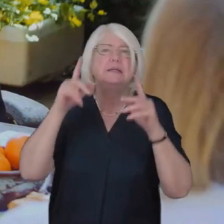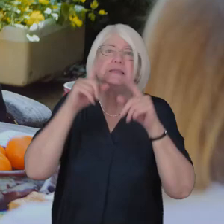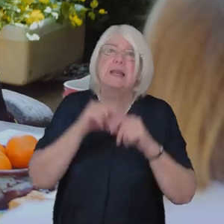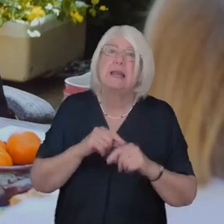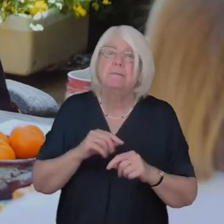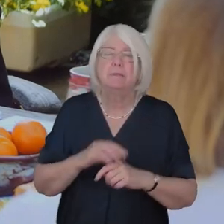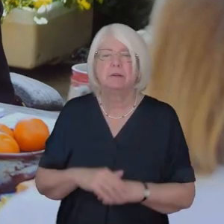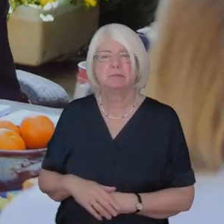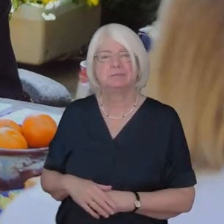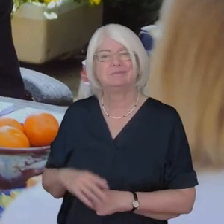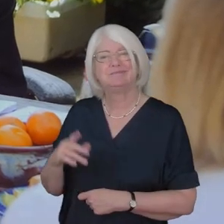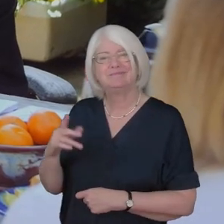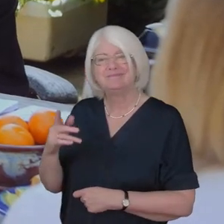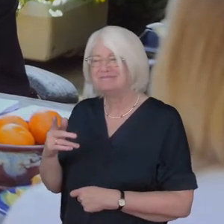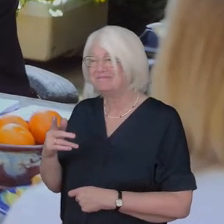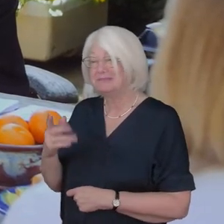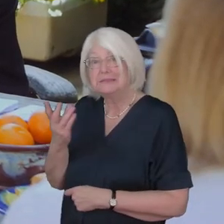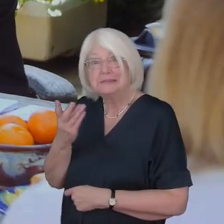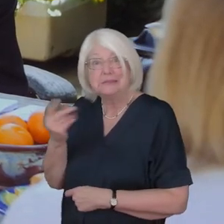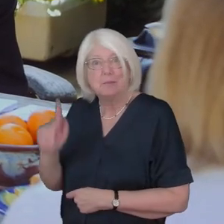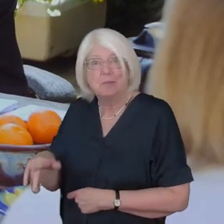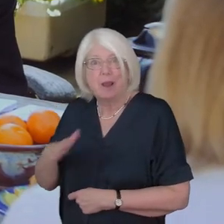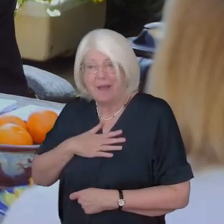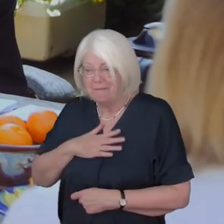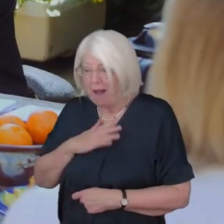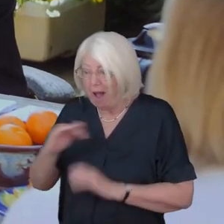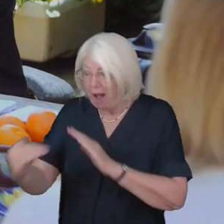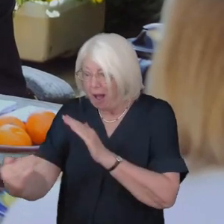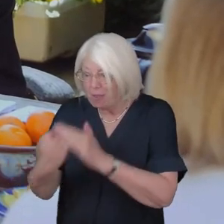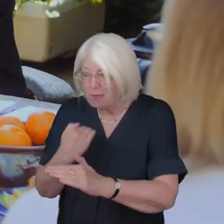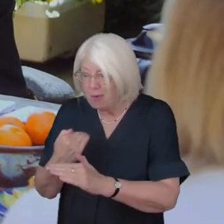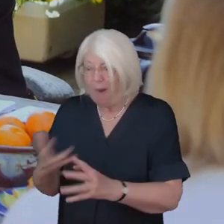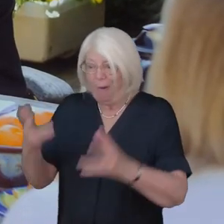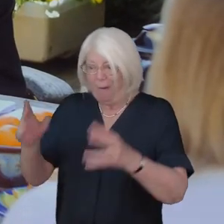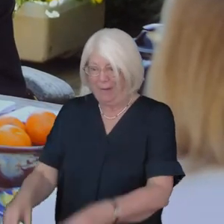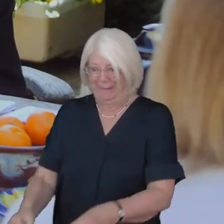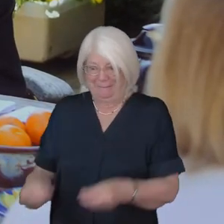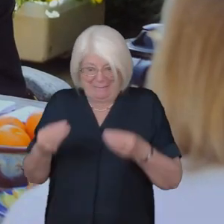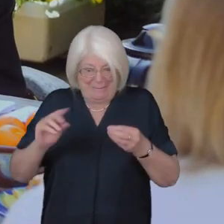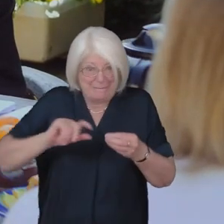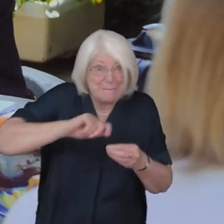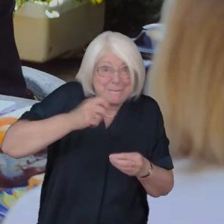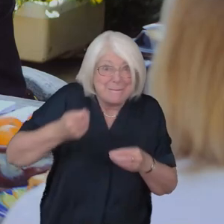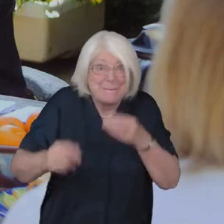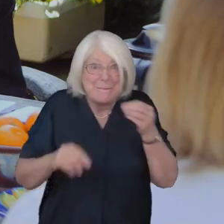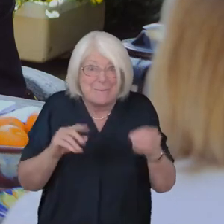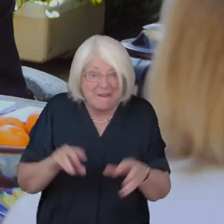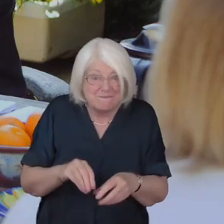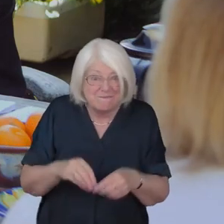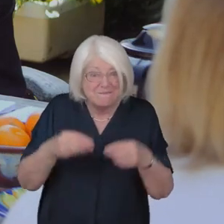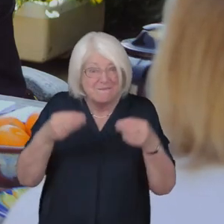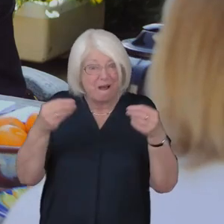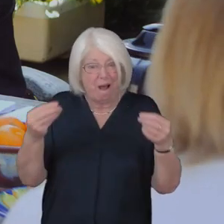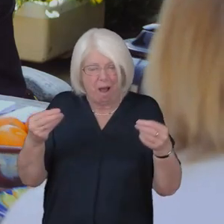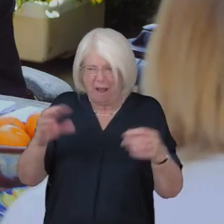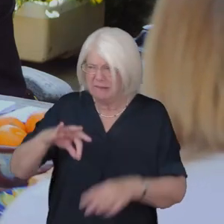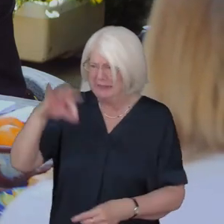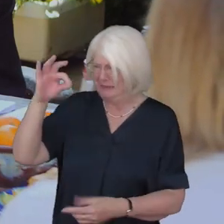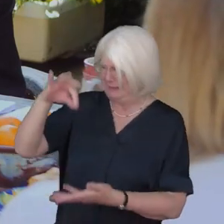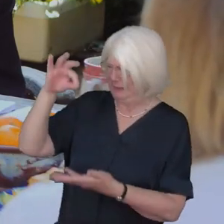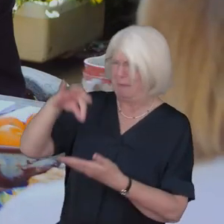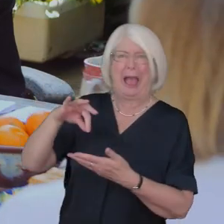I think some people just really love it coming through the door a package with what does it start with a tea bag Chris